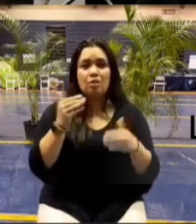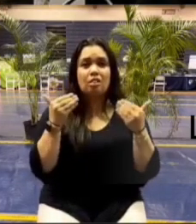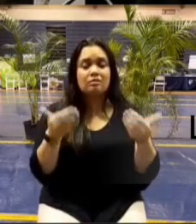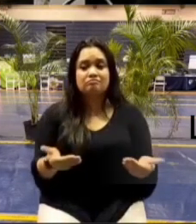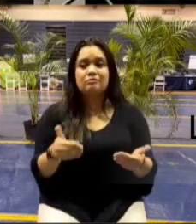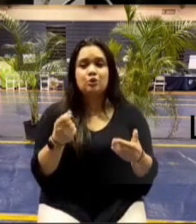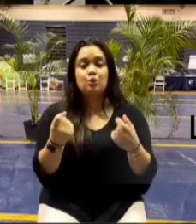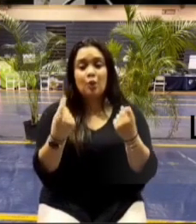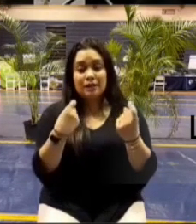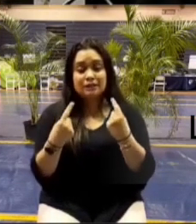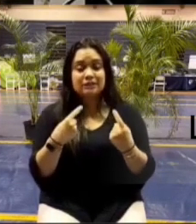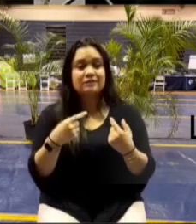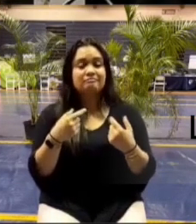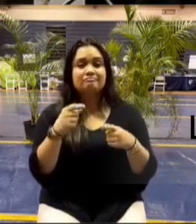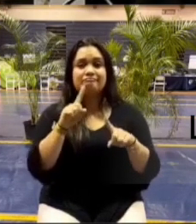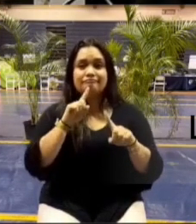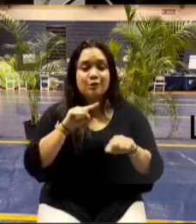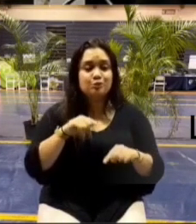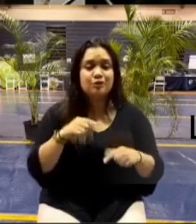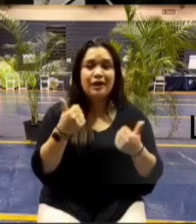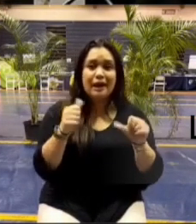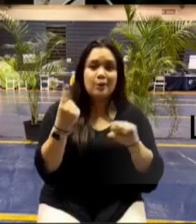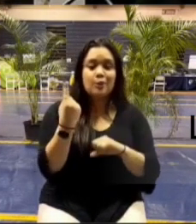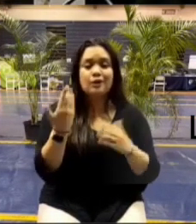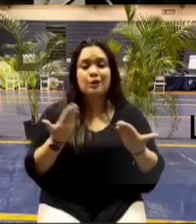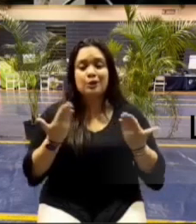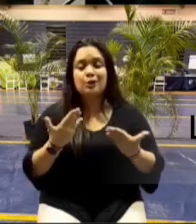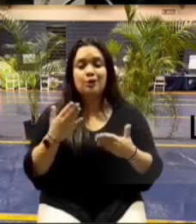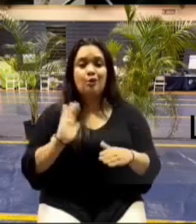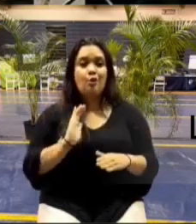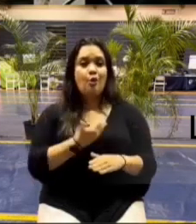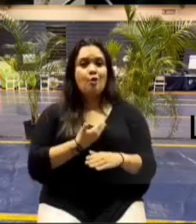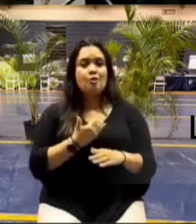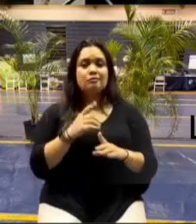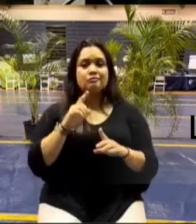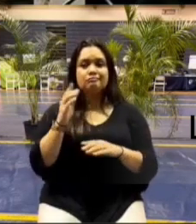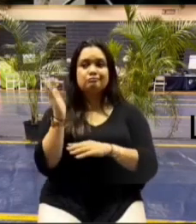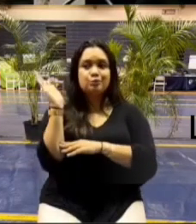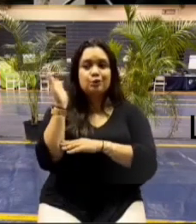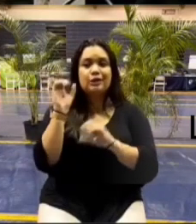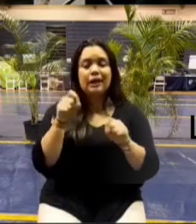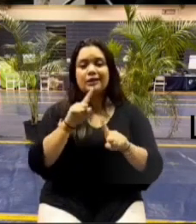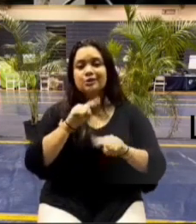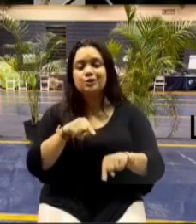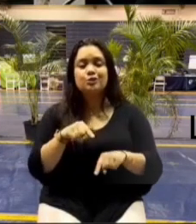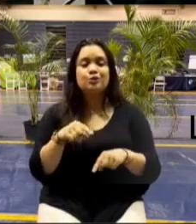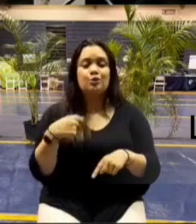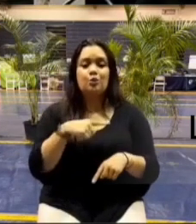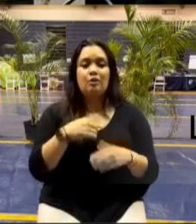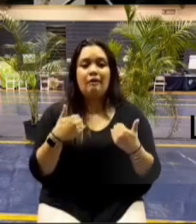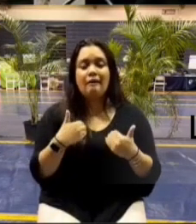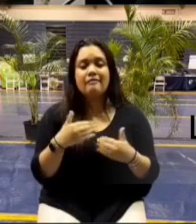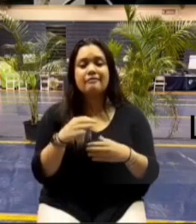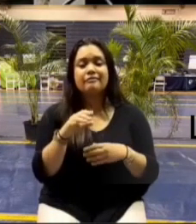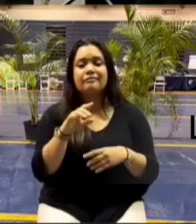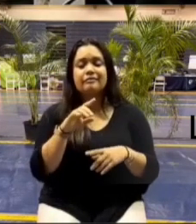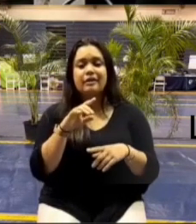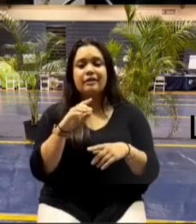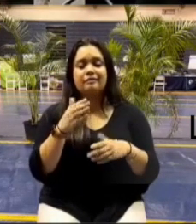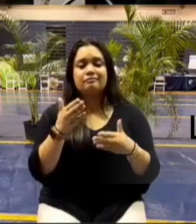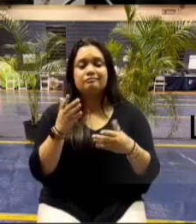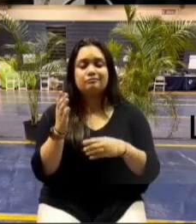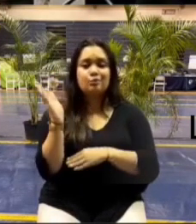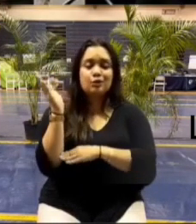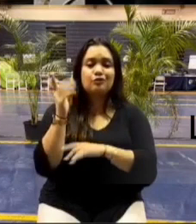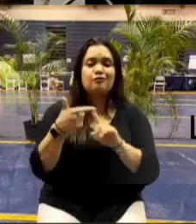questions uh from anyone here that our presenters can answer we also have representatives from fema here and as much of